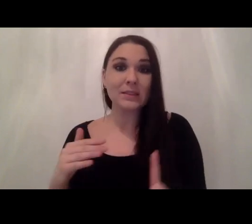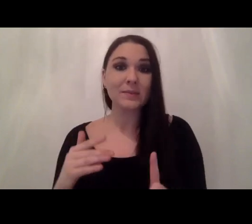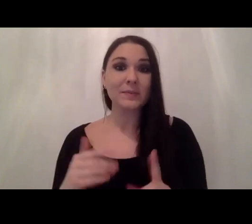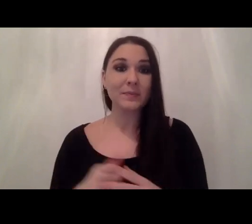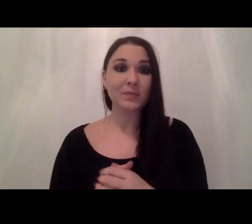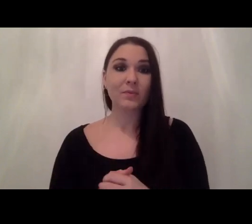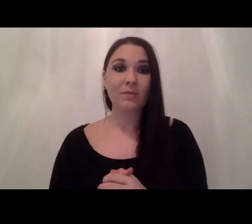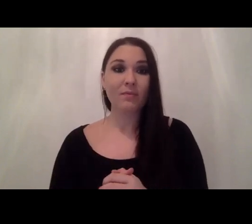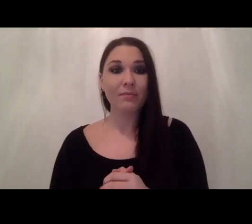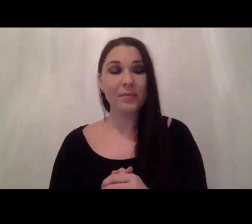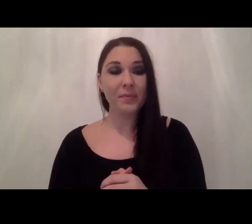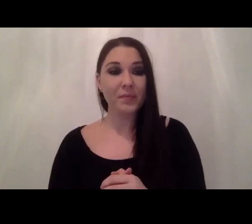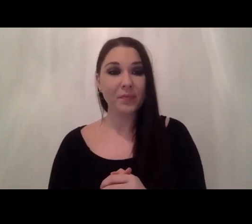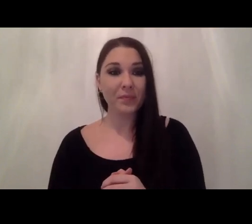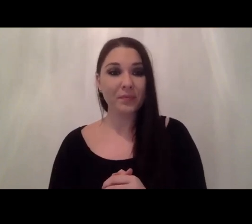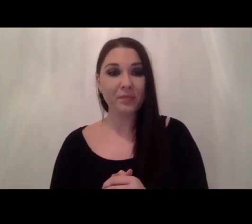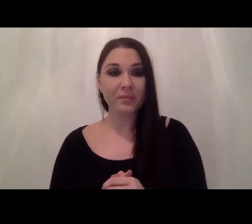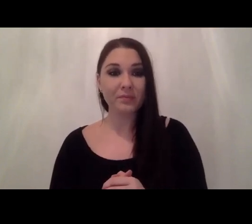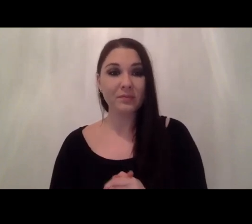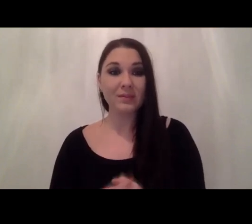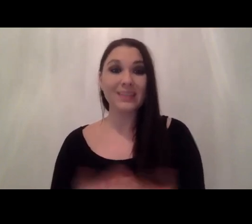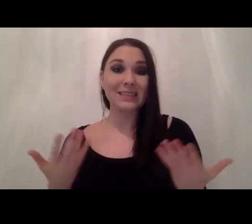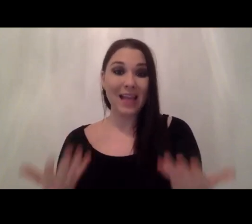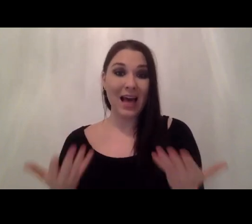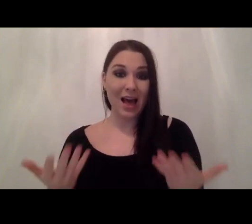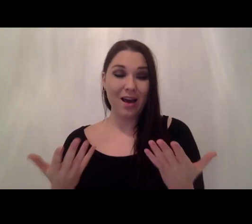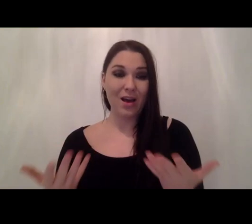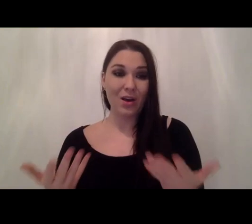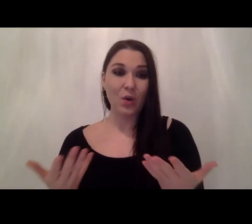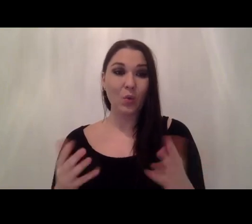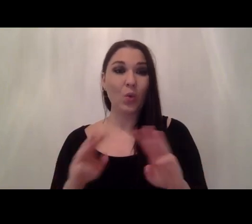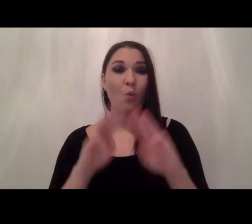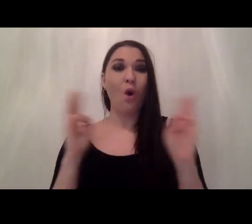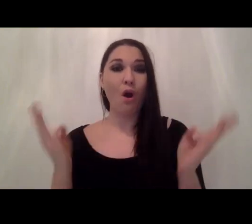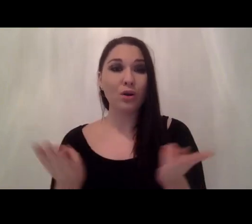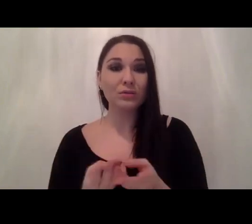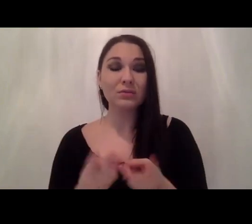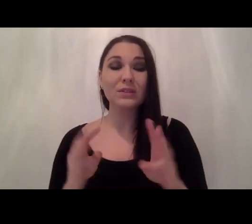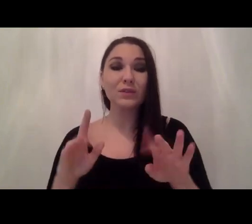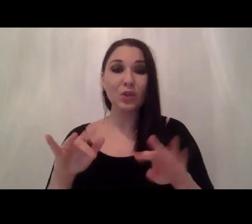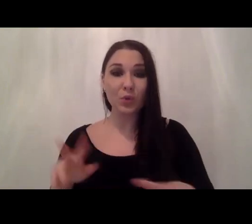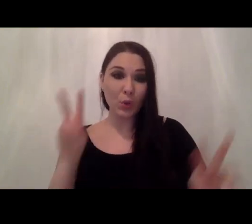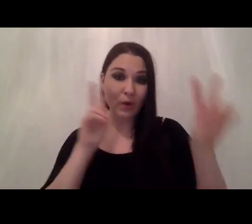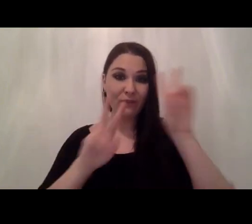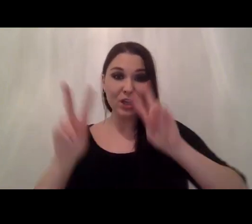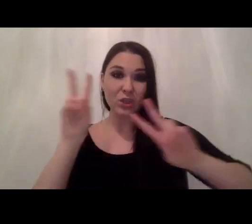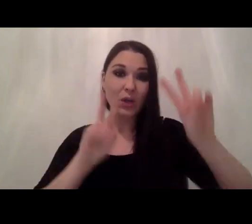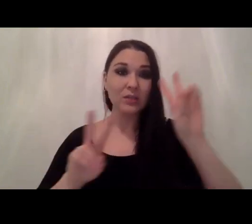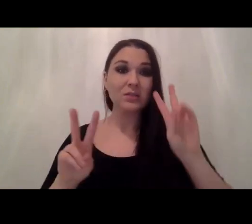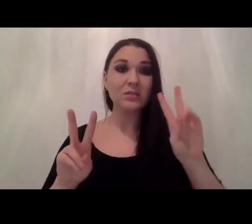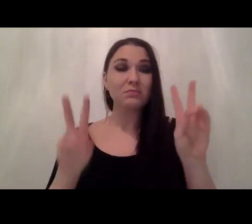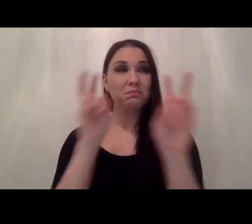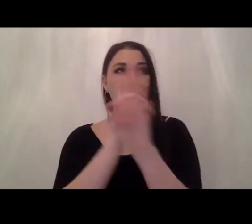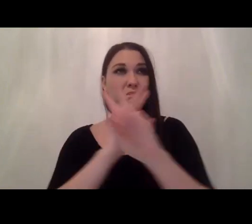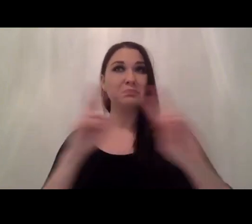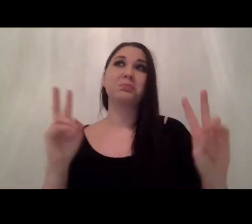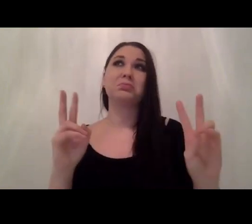even though nowadays um the world of of computer vision is like uh full of uh